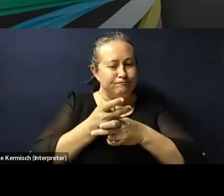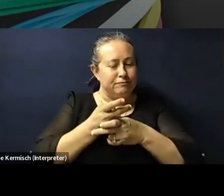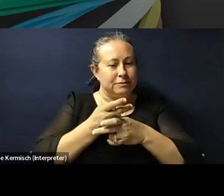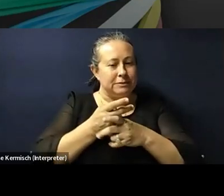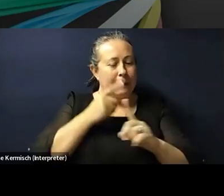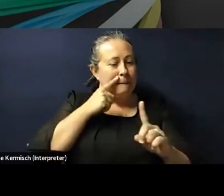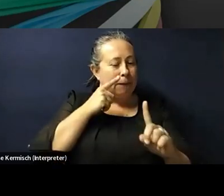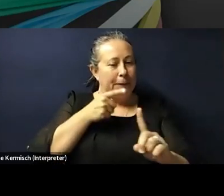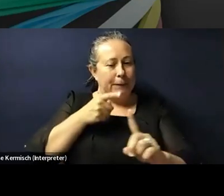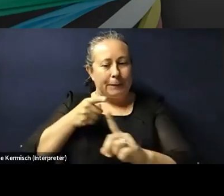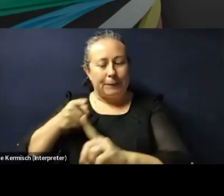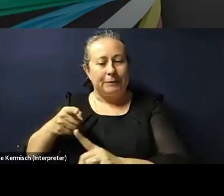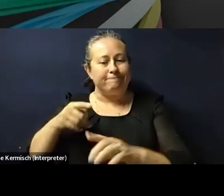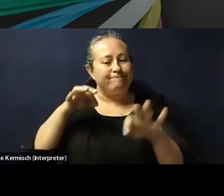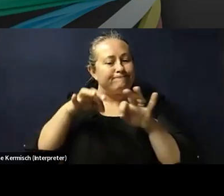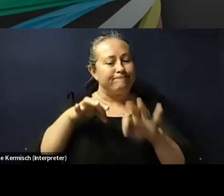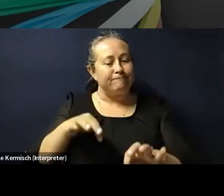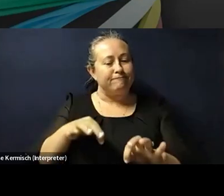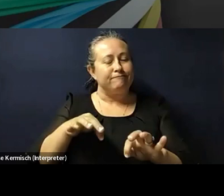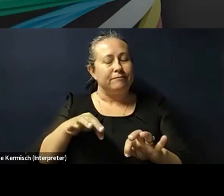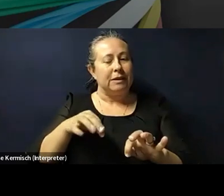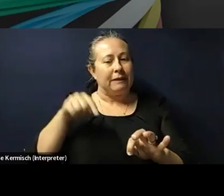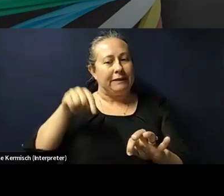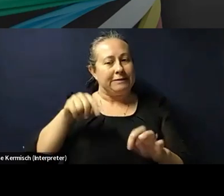to genetics and the irreducible subjects.